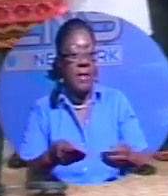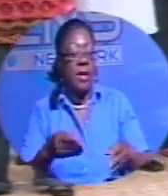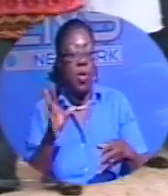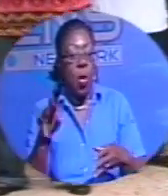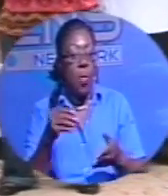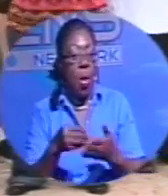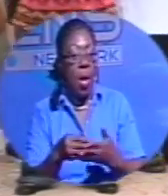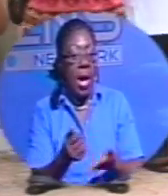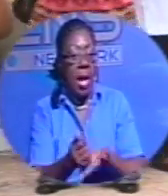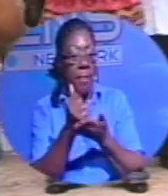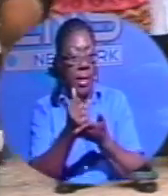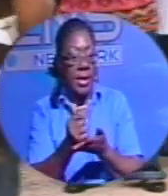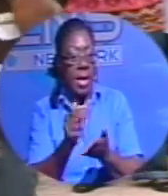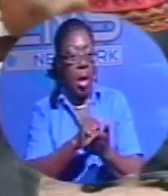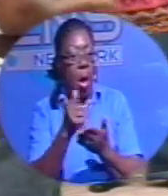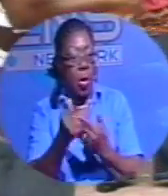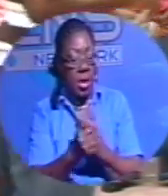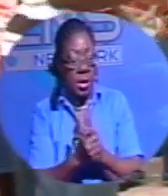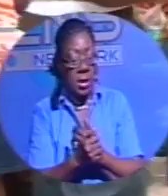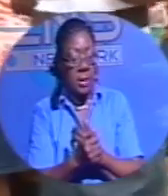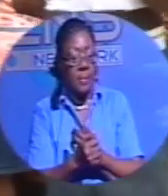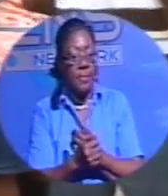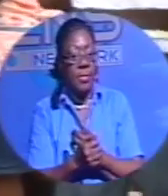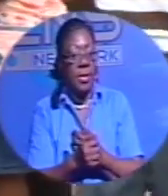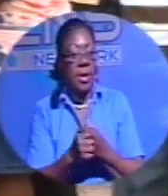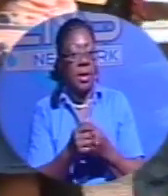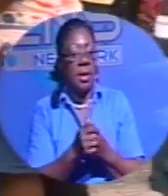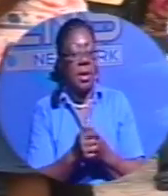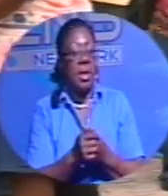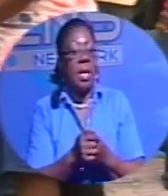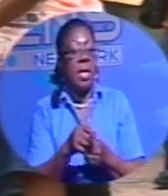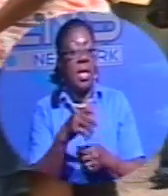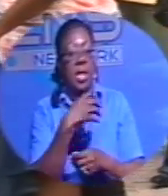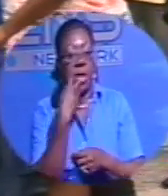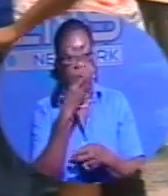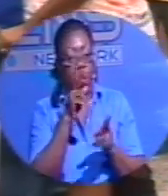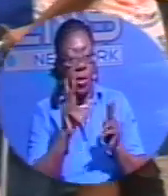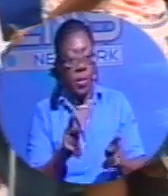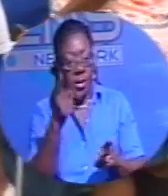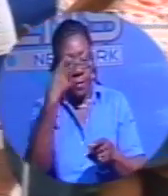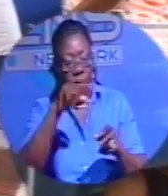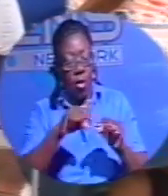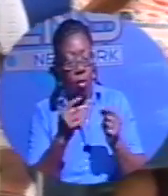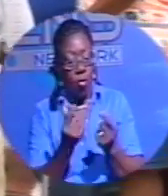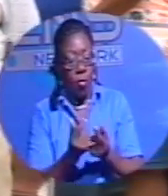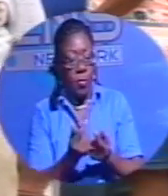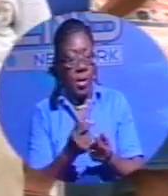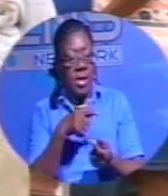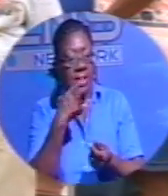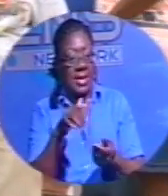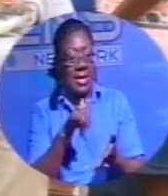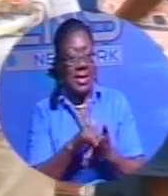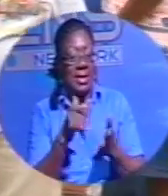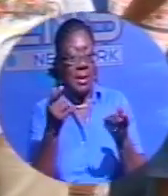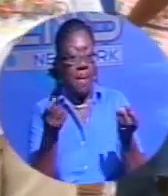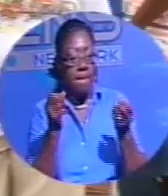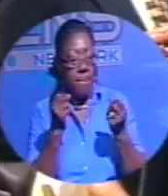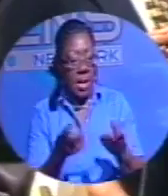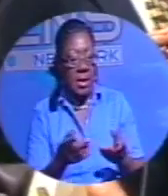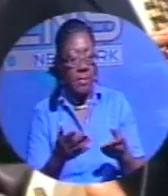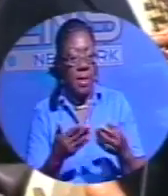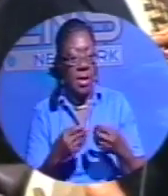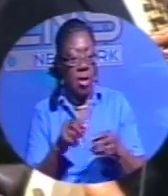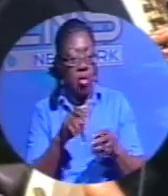Vanslaw-Turnquest, the spokesman for the group, spearheaded the demonstration in Rawson Square. He noted that the matter must be resolved quickly.